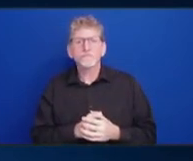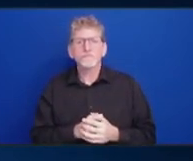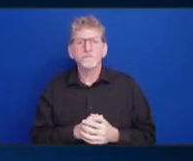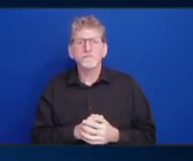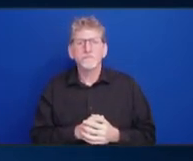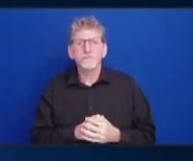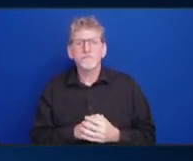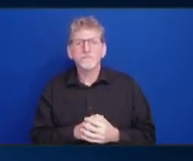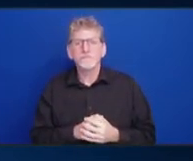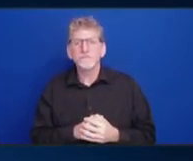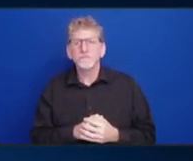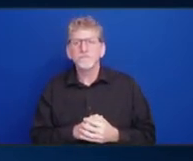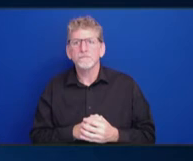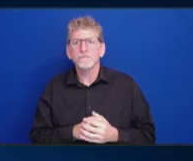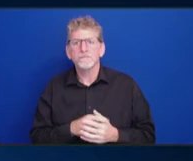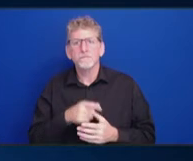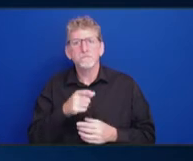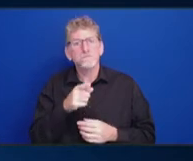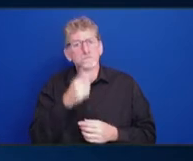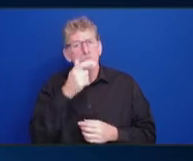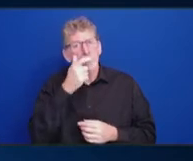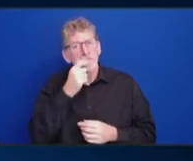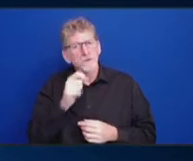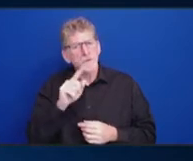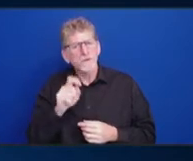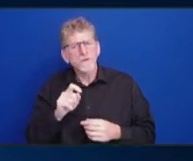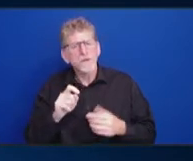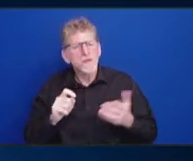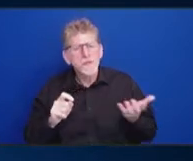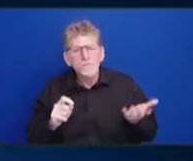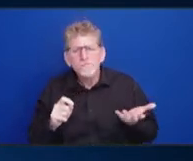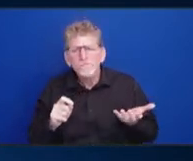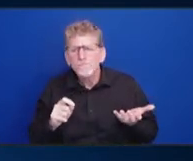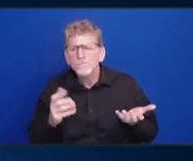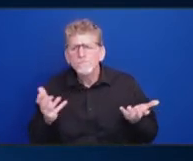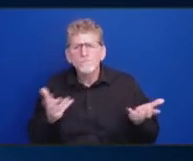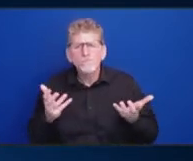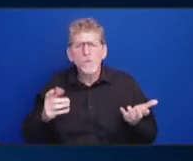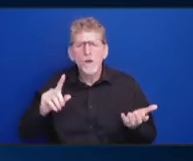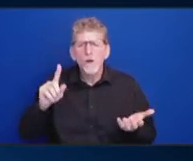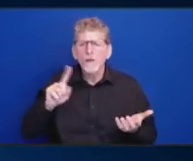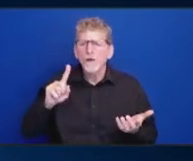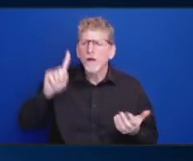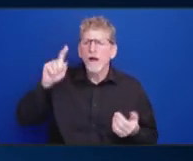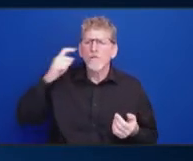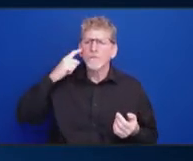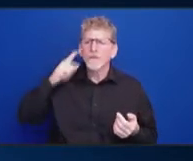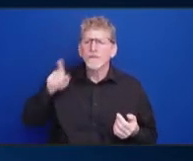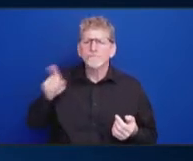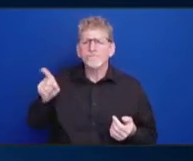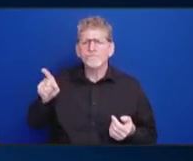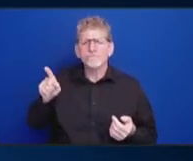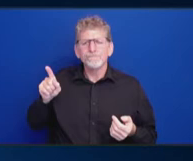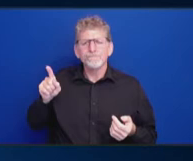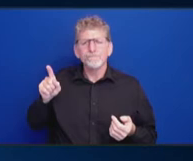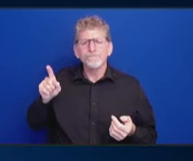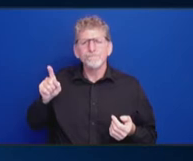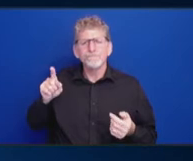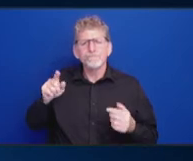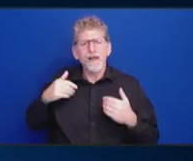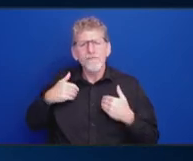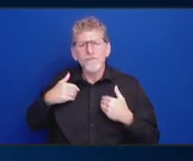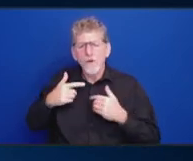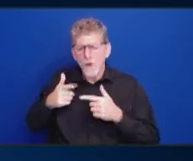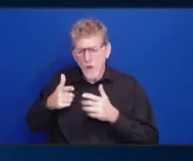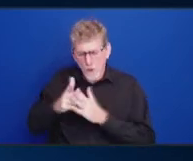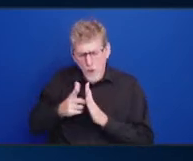to where does the federal government have jurisdiction to require? And where does the federal, where is the state government's responsibility to do? And